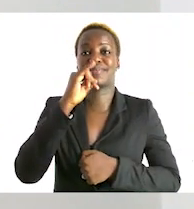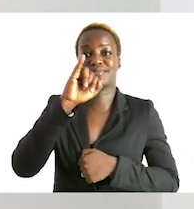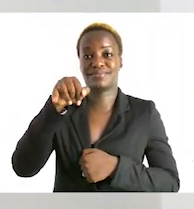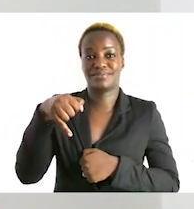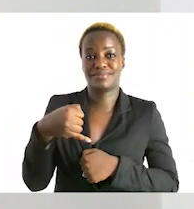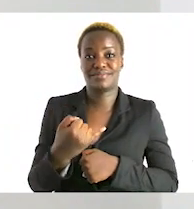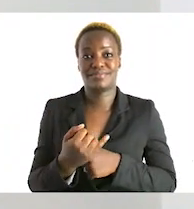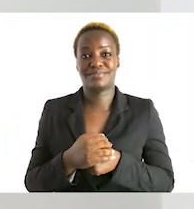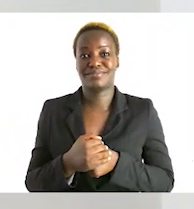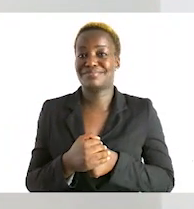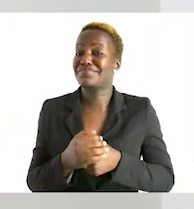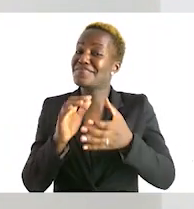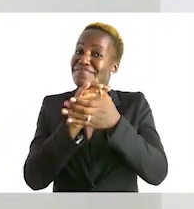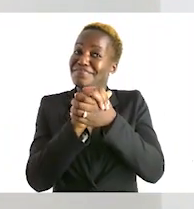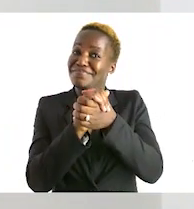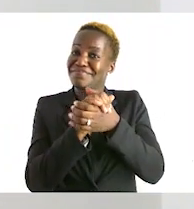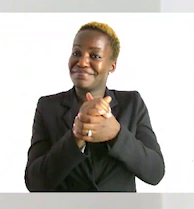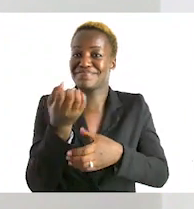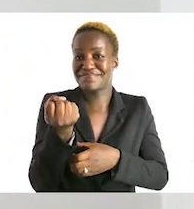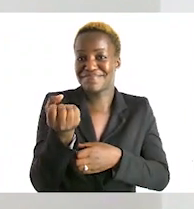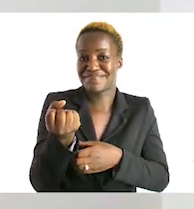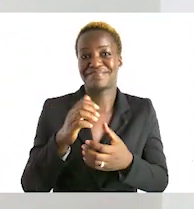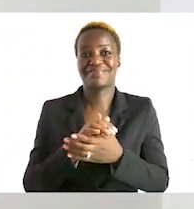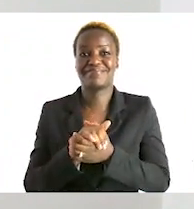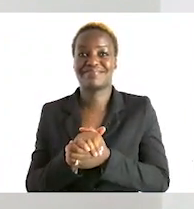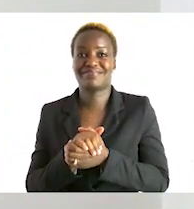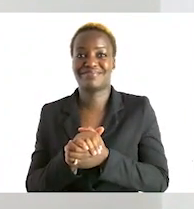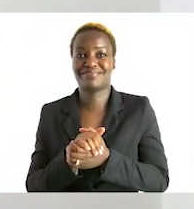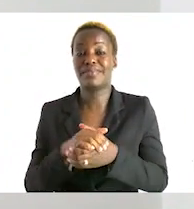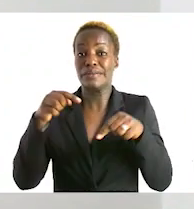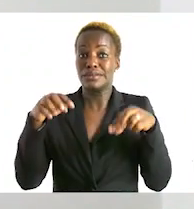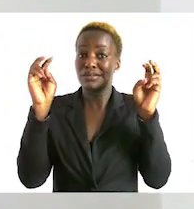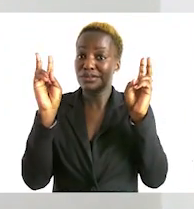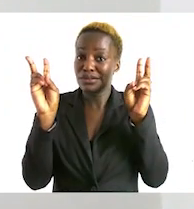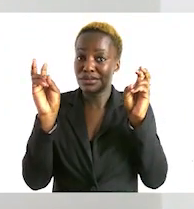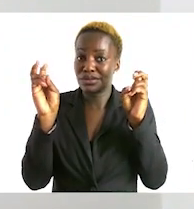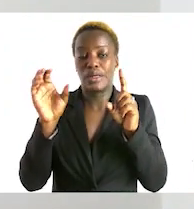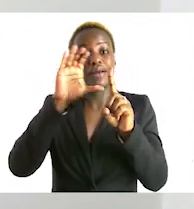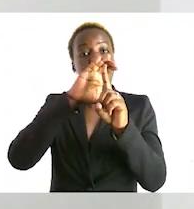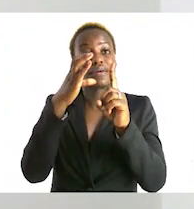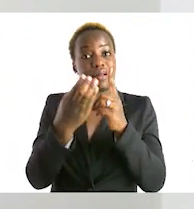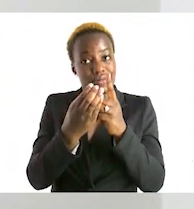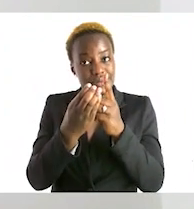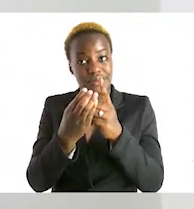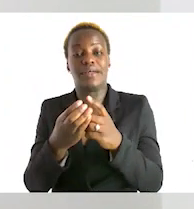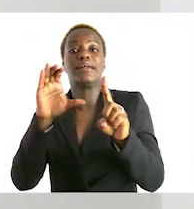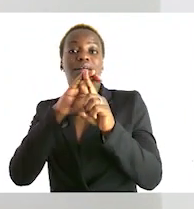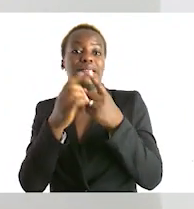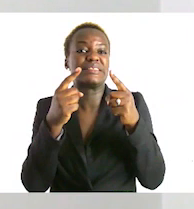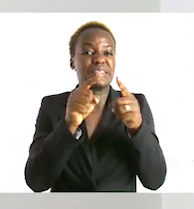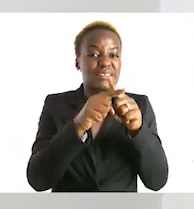guriras and i have Landre here with me and this week's theme will be culture and cultural events